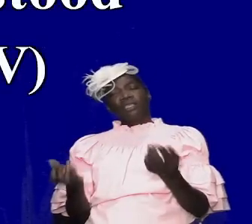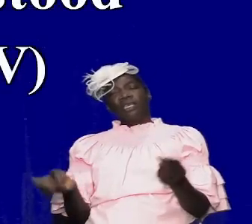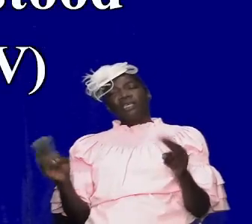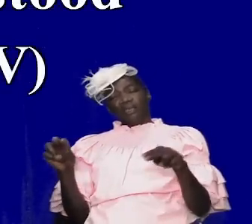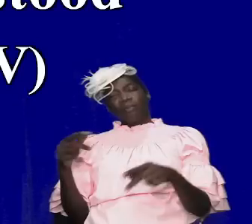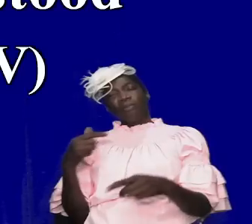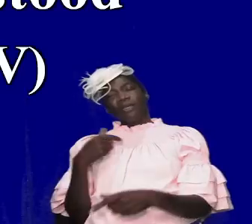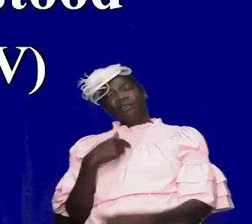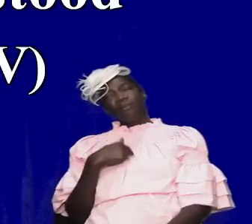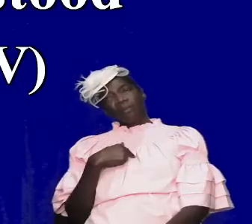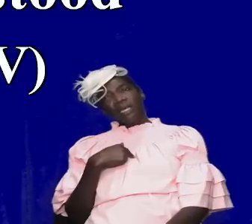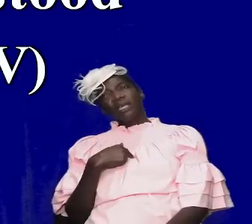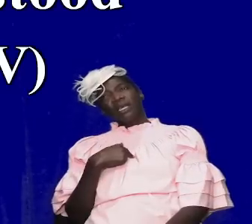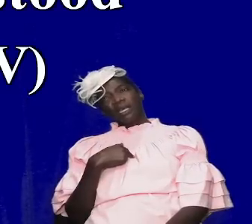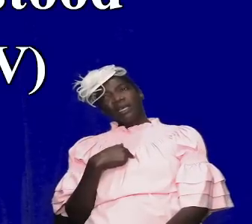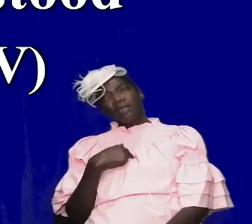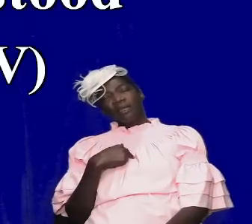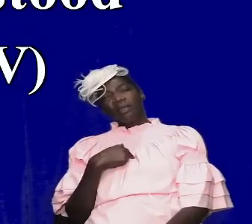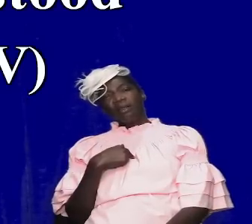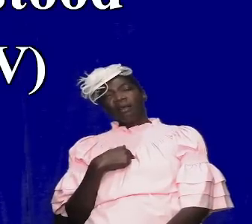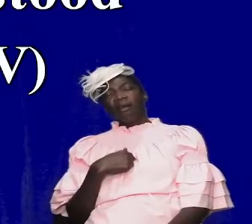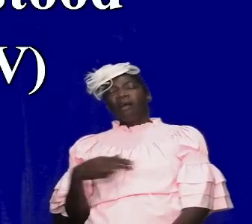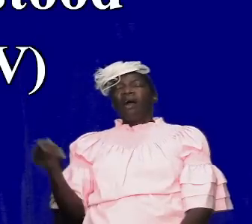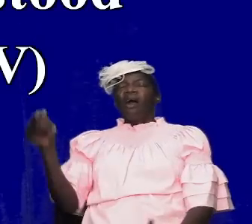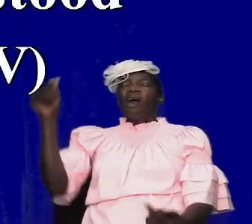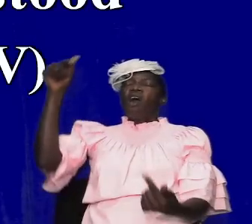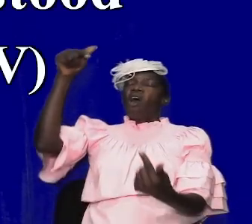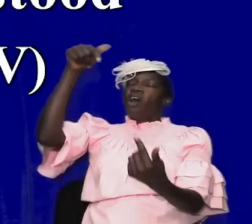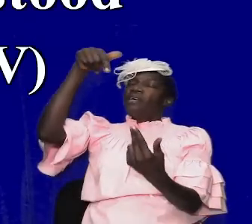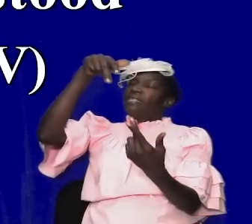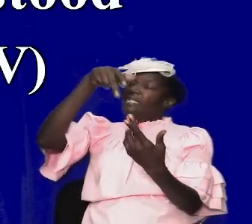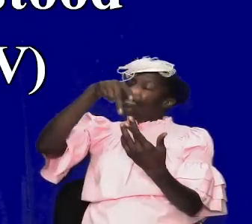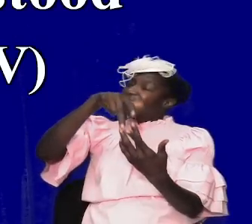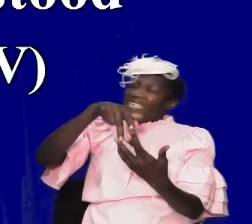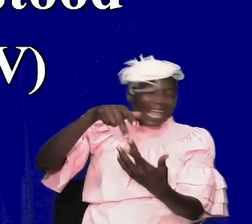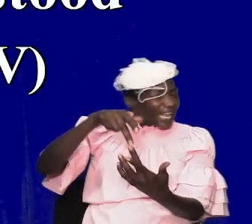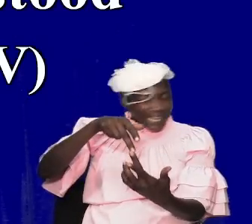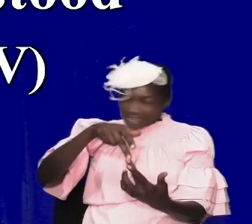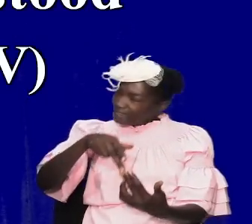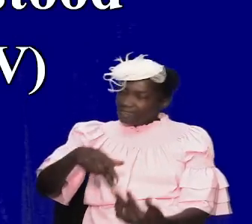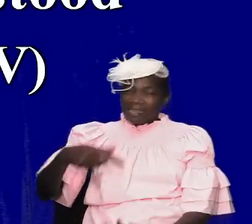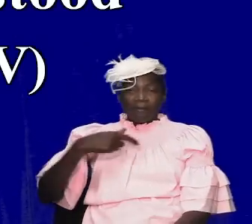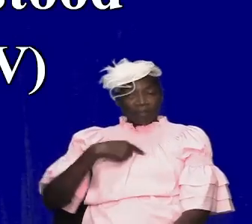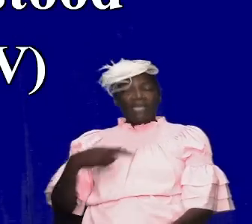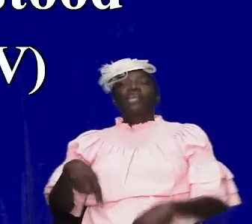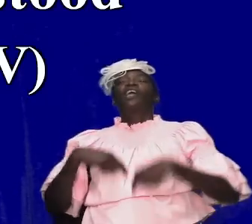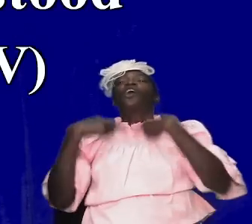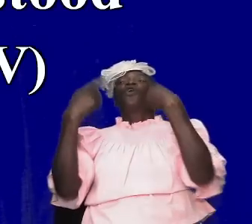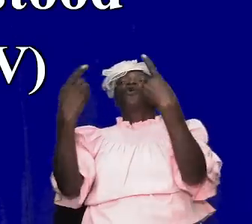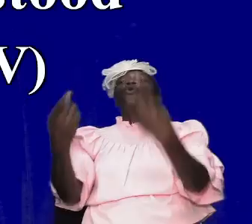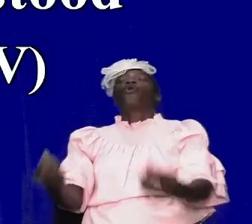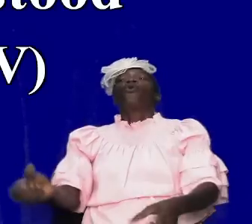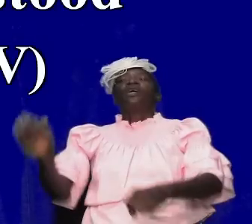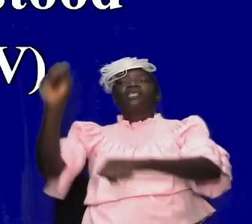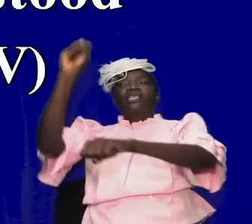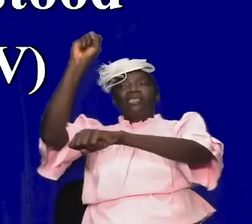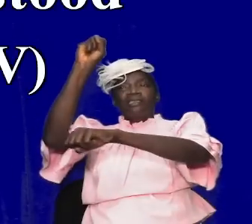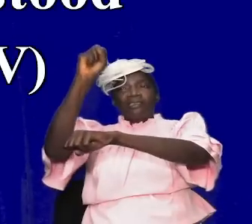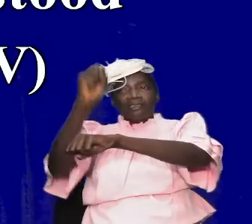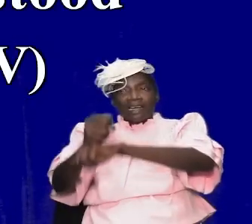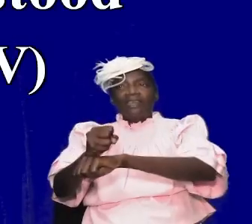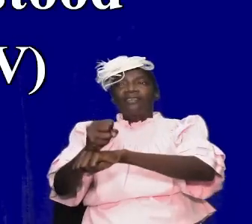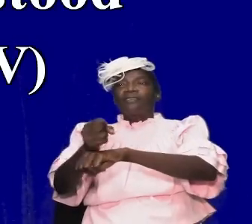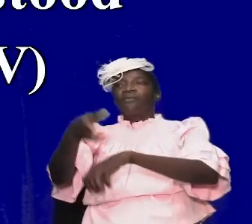righteous but he summed it up now and then he said until i went into the sanctuary